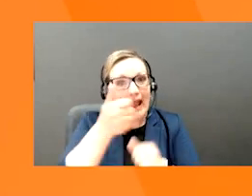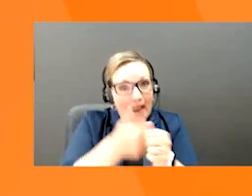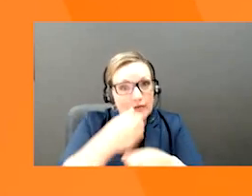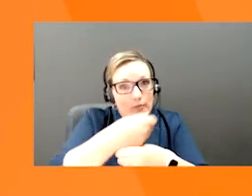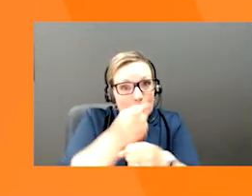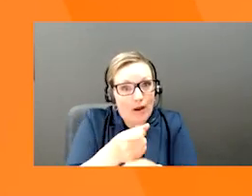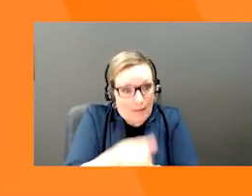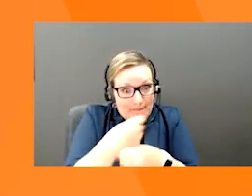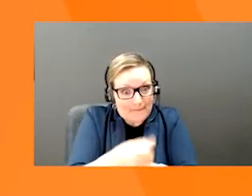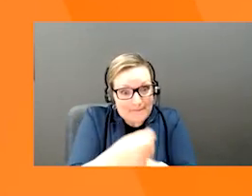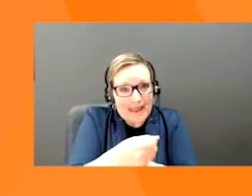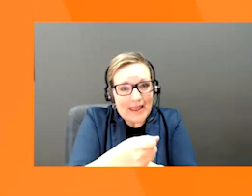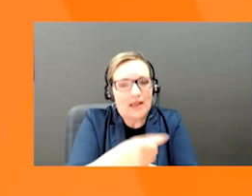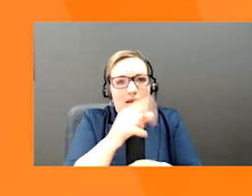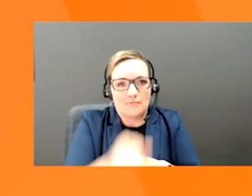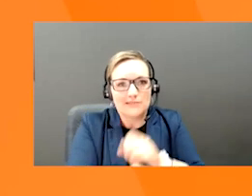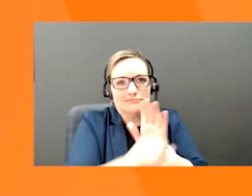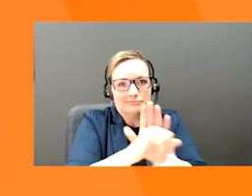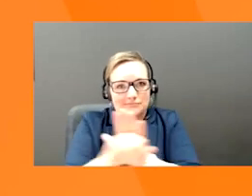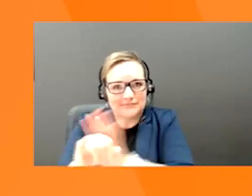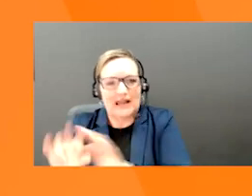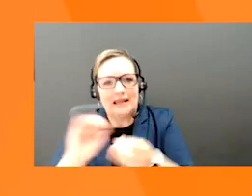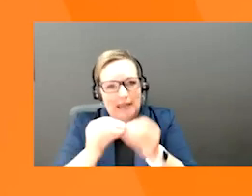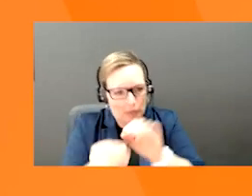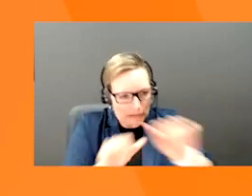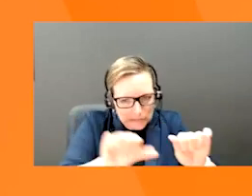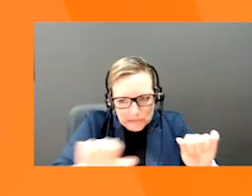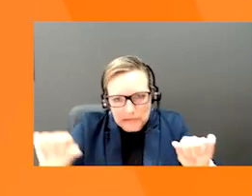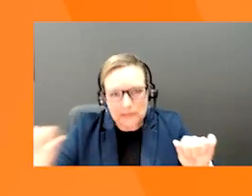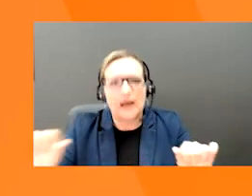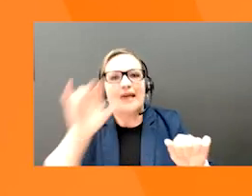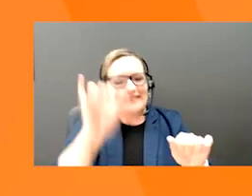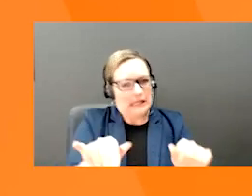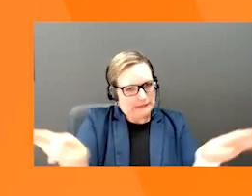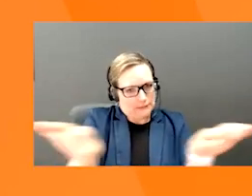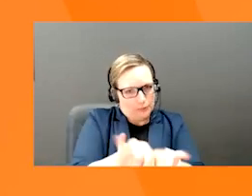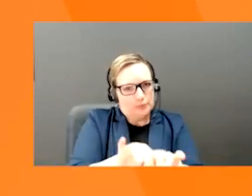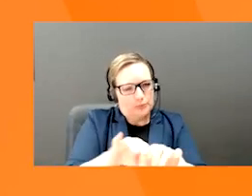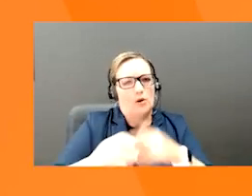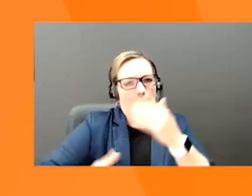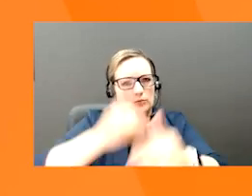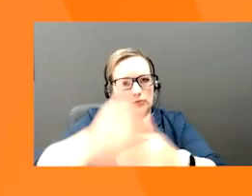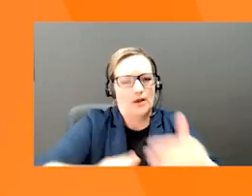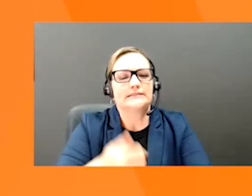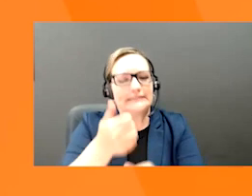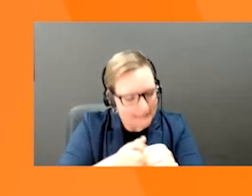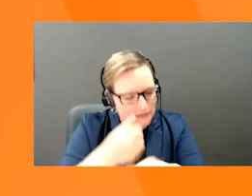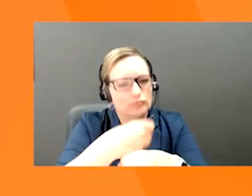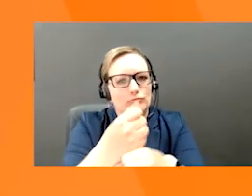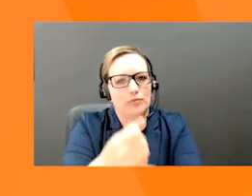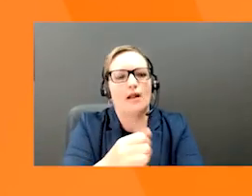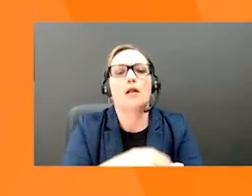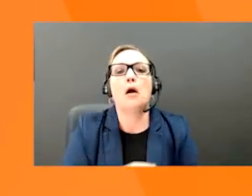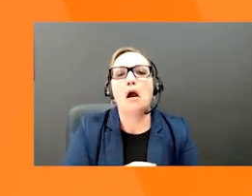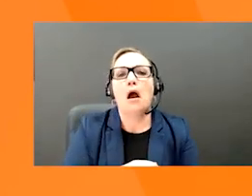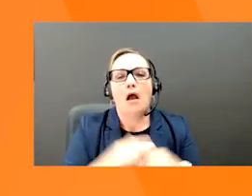barcode, and once you assign a permanent barcode, it's a pretty important stage of this process. It can be complicated, but